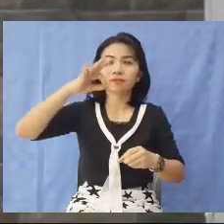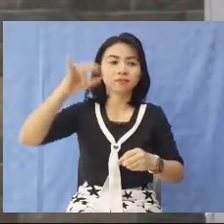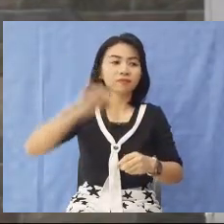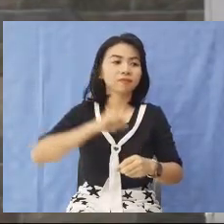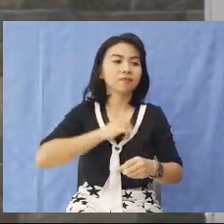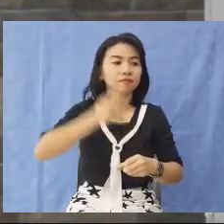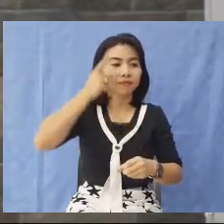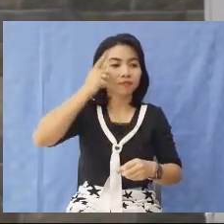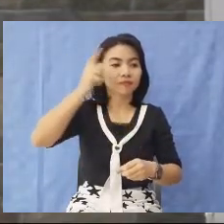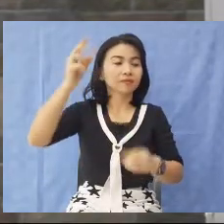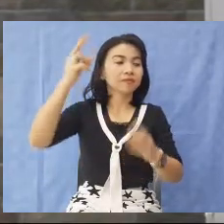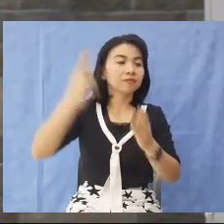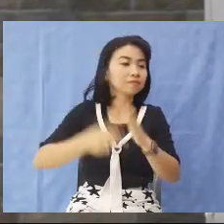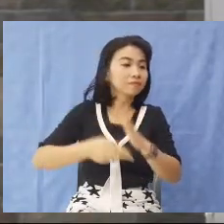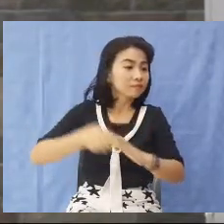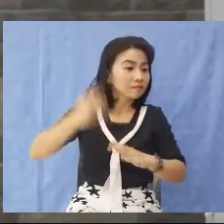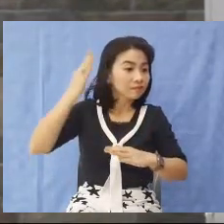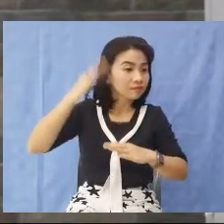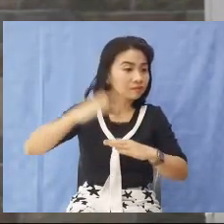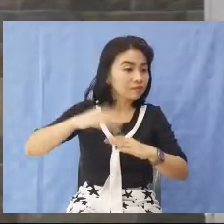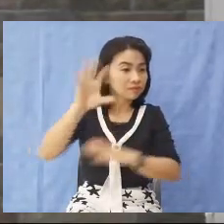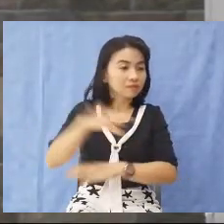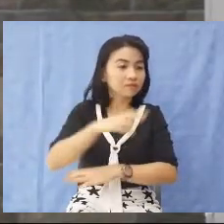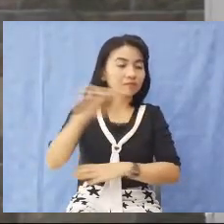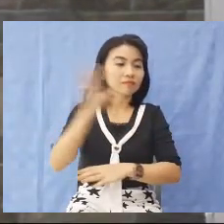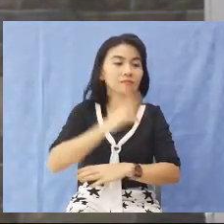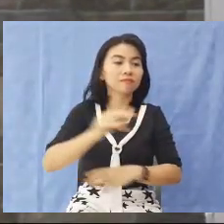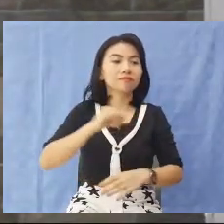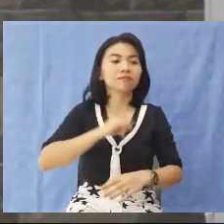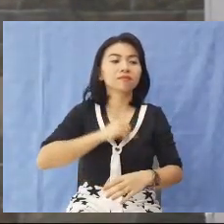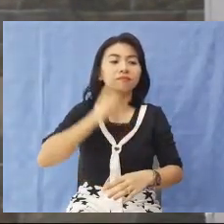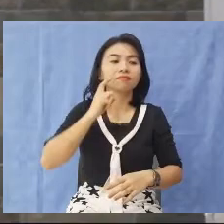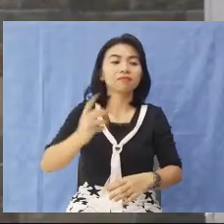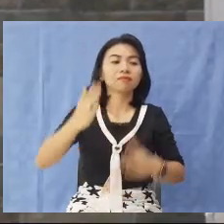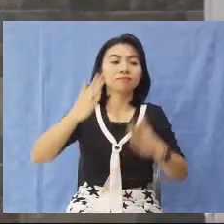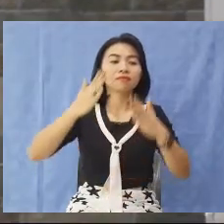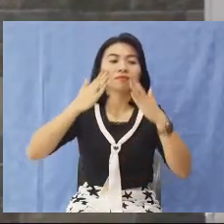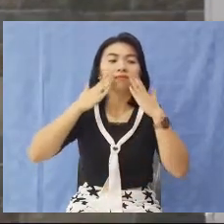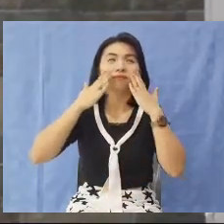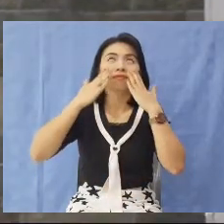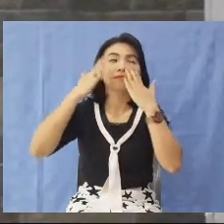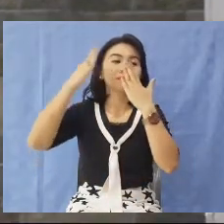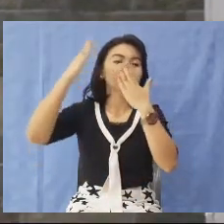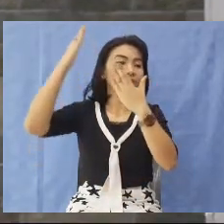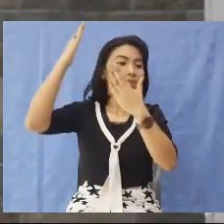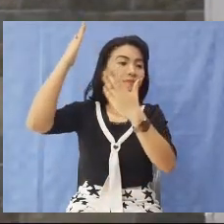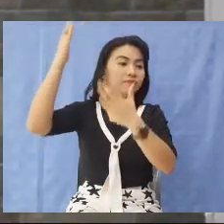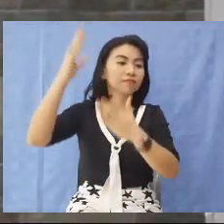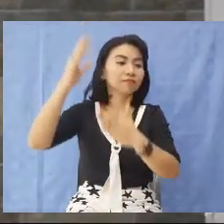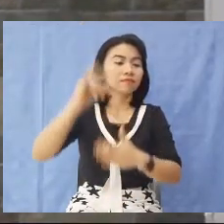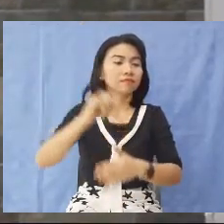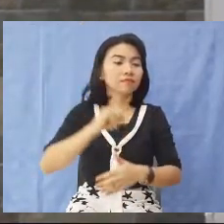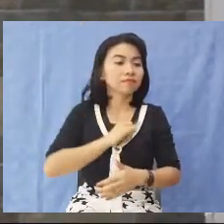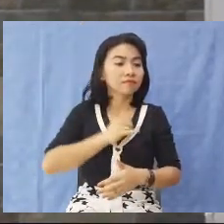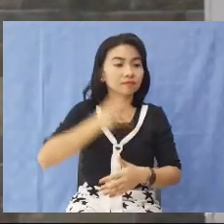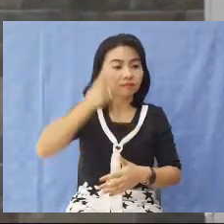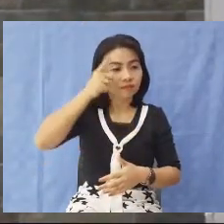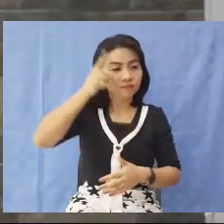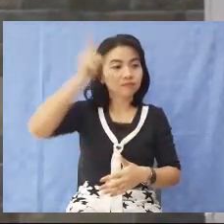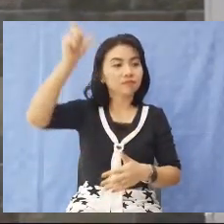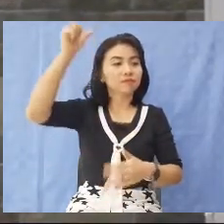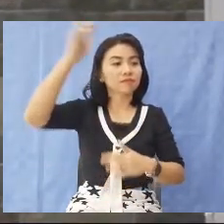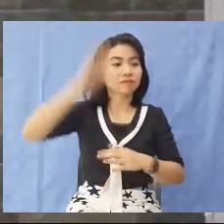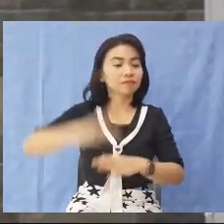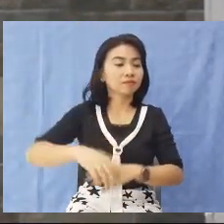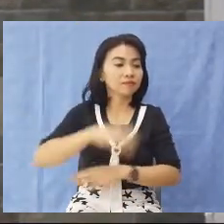I will look upon the cross and I'll say thanks I will